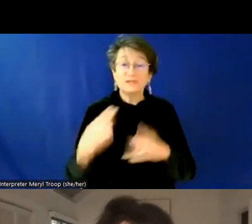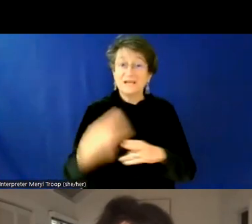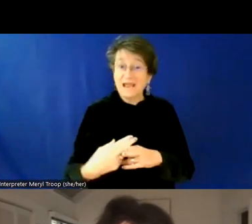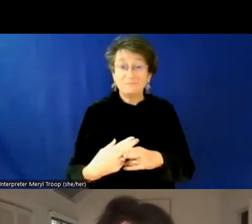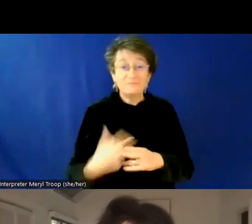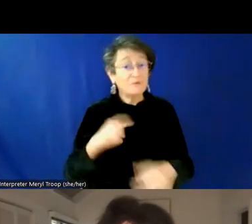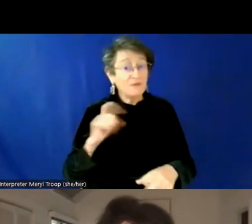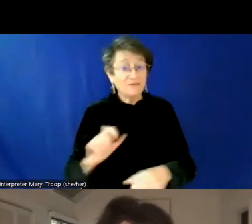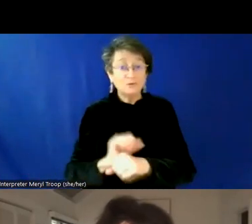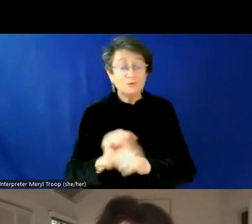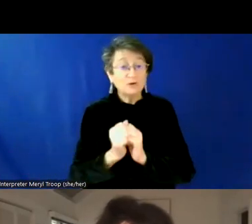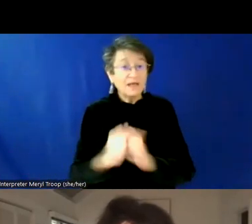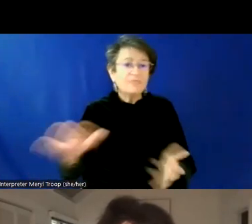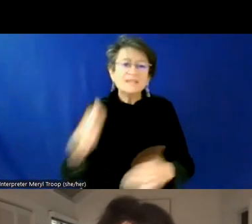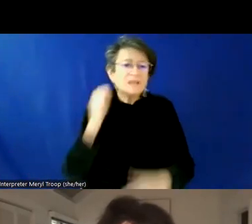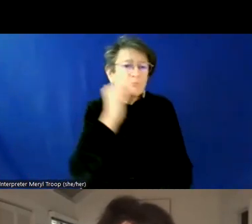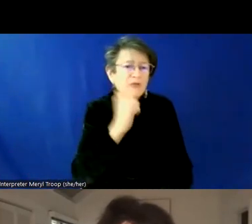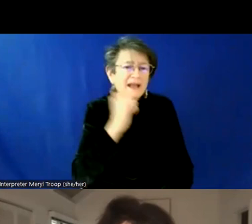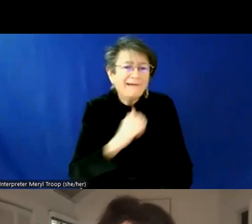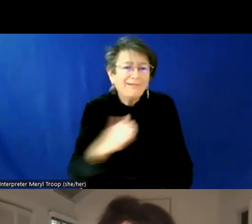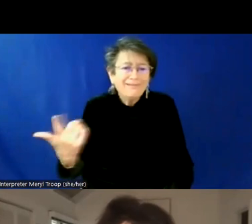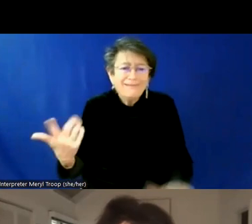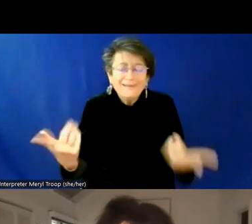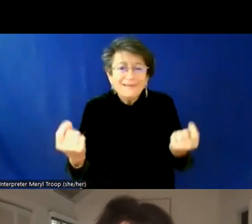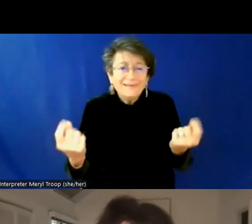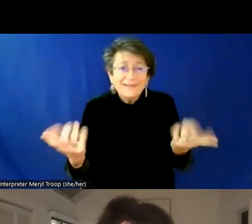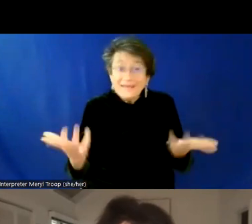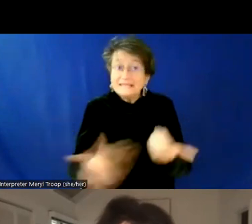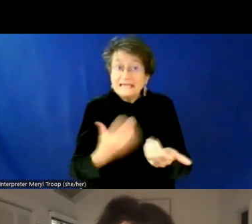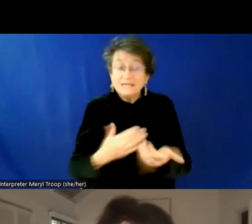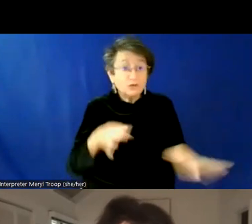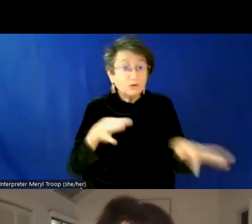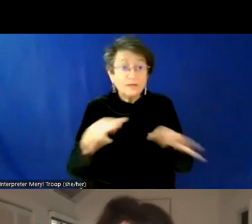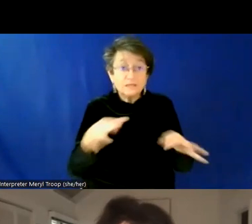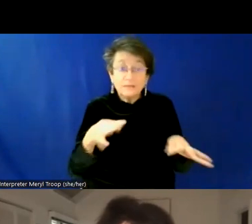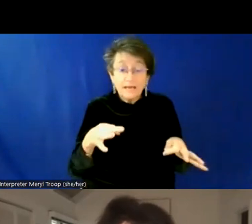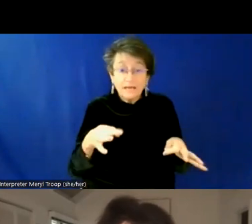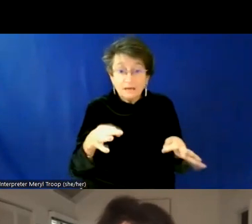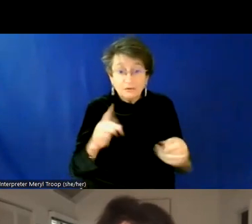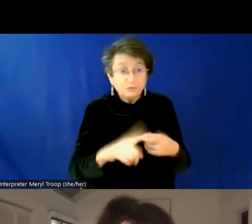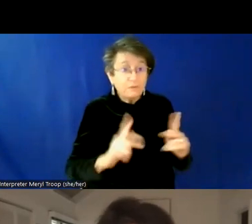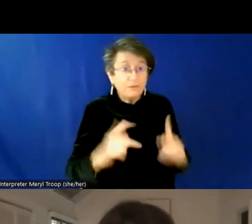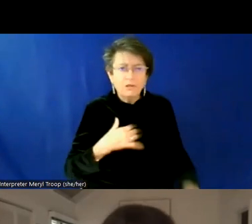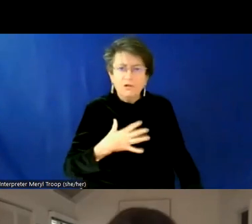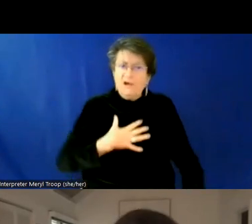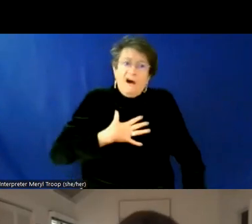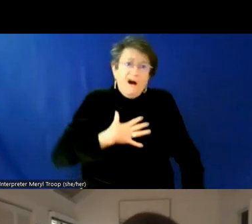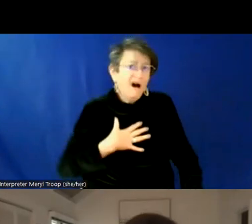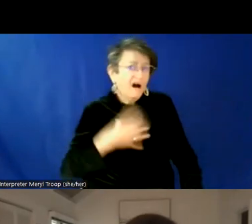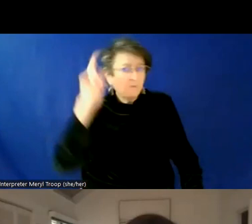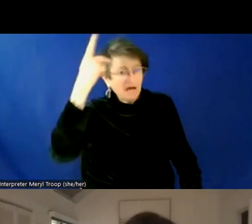about something practical, uh, is an easy way to explain it, uh, to folks who, who might have an issue with it politically.